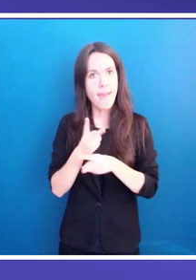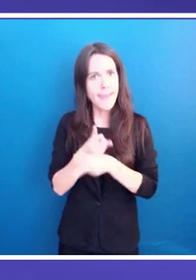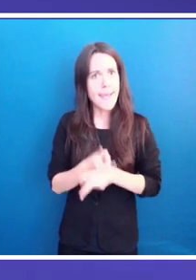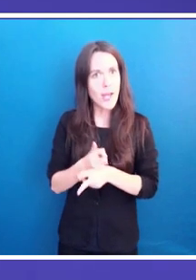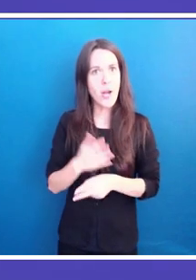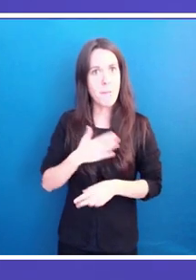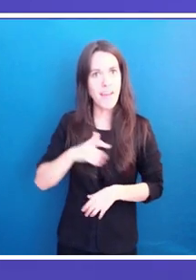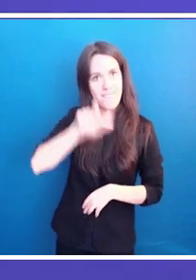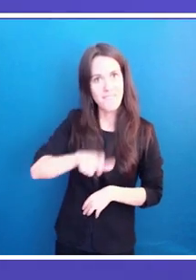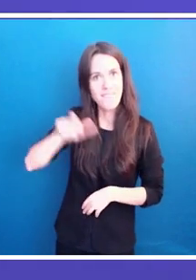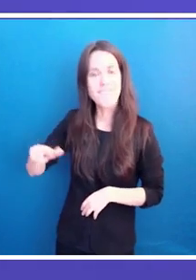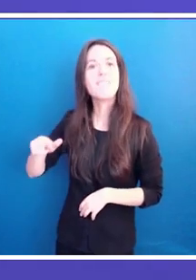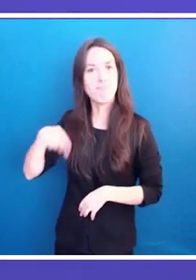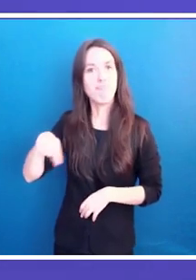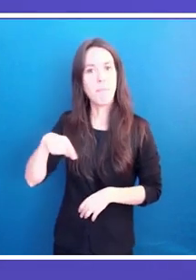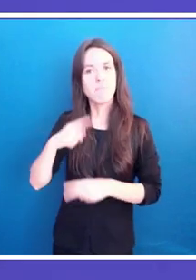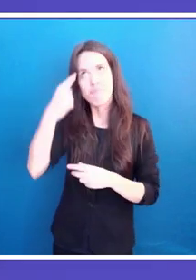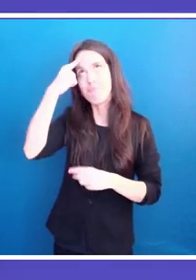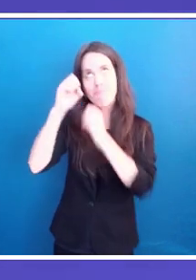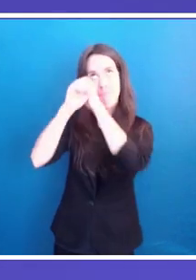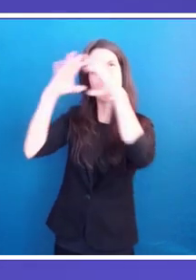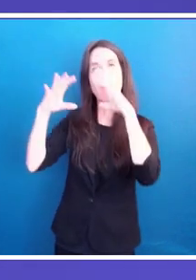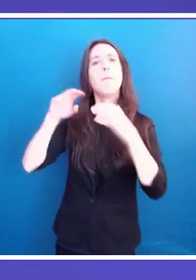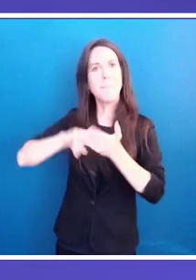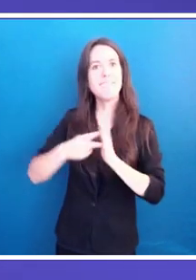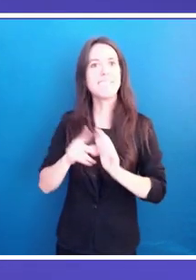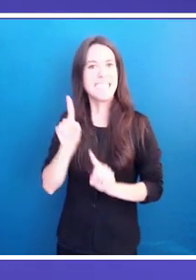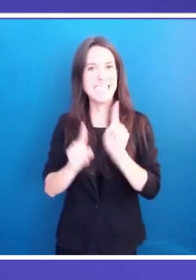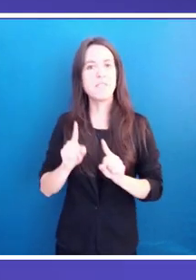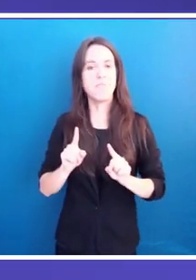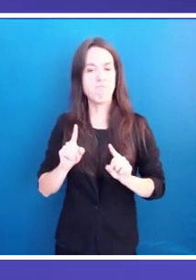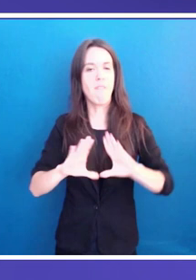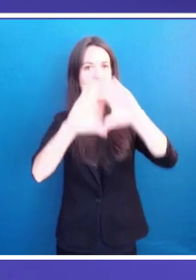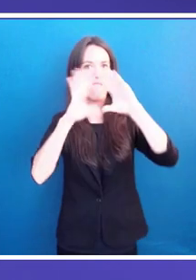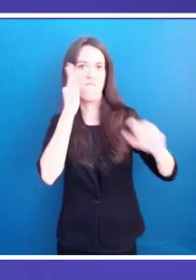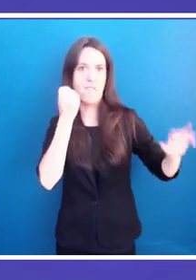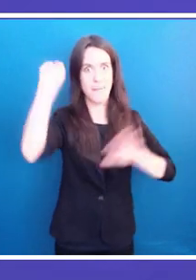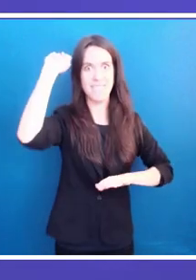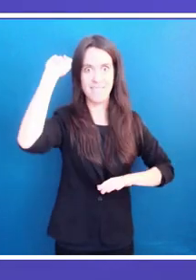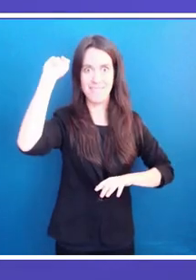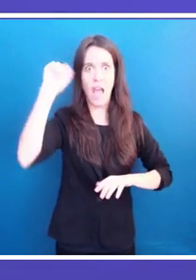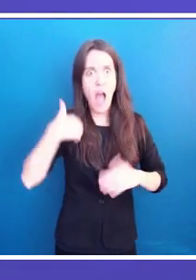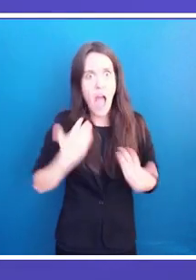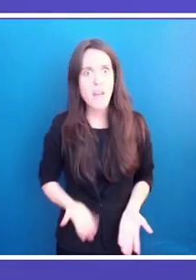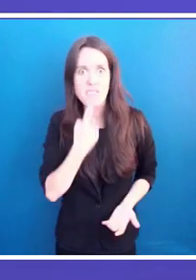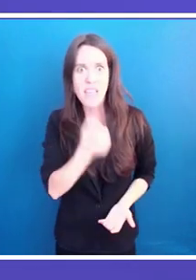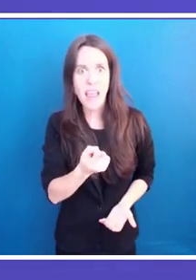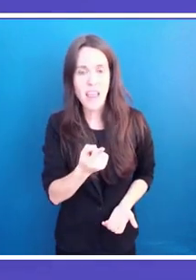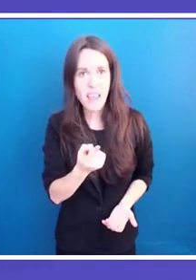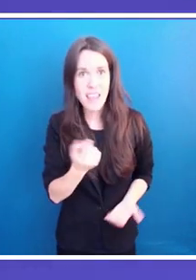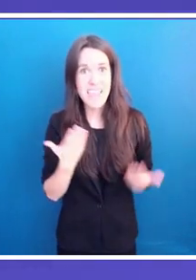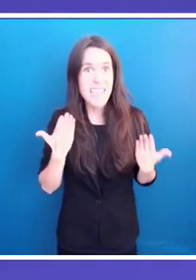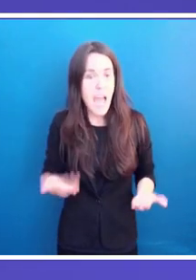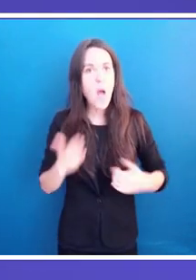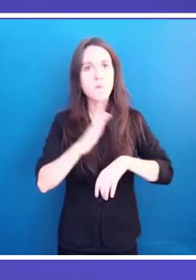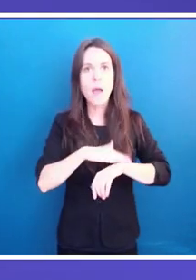often women. It must be said very clearly, the time has come to really bring equality to